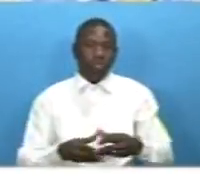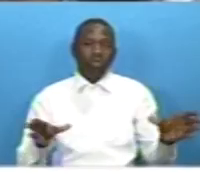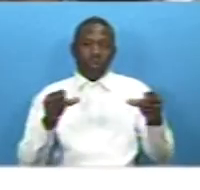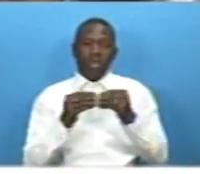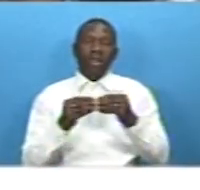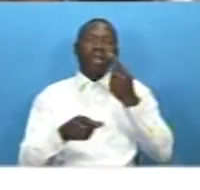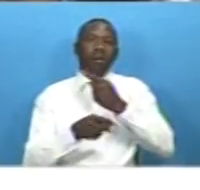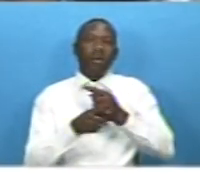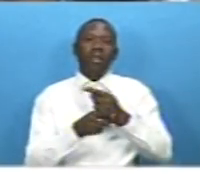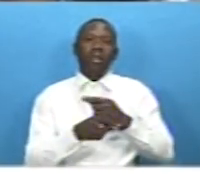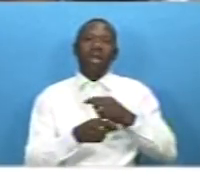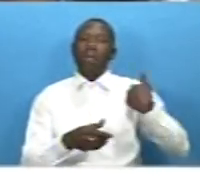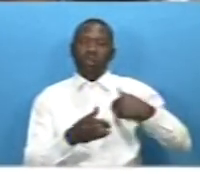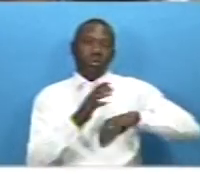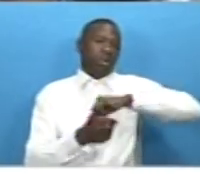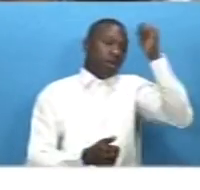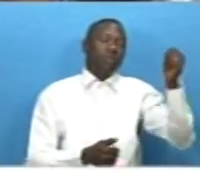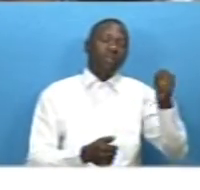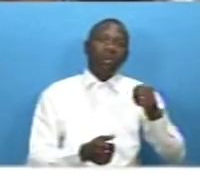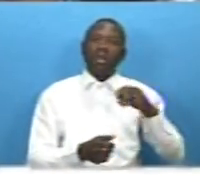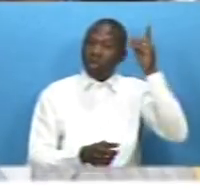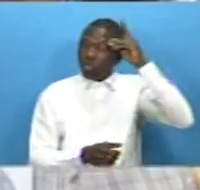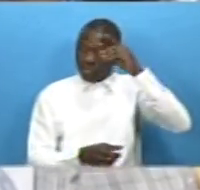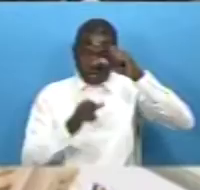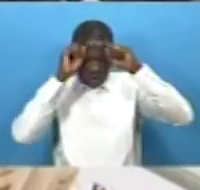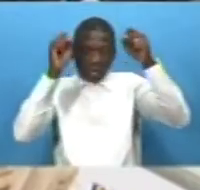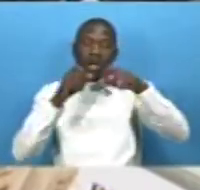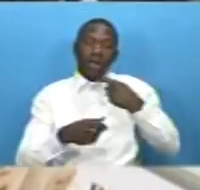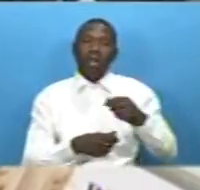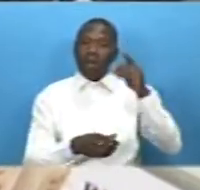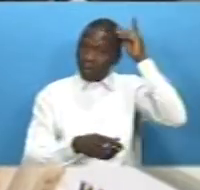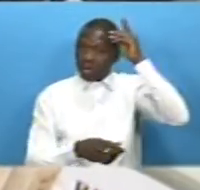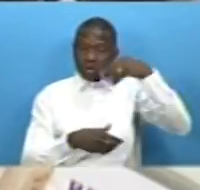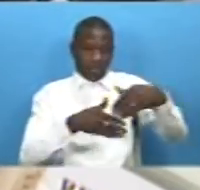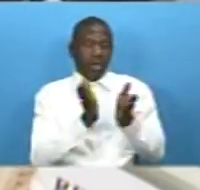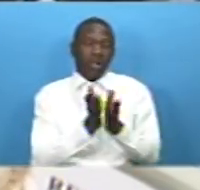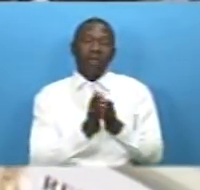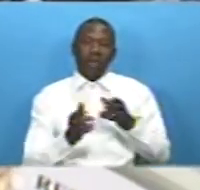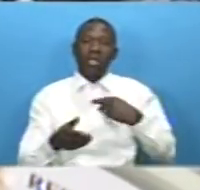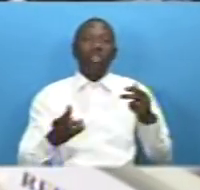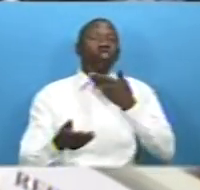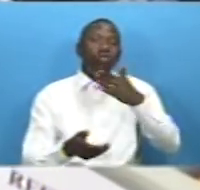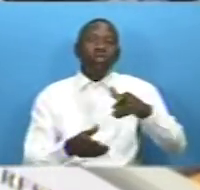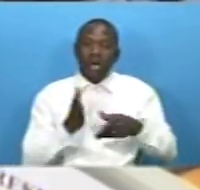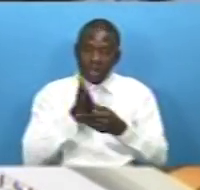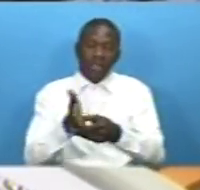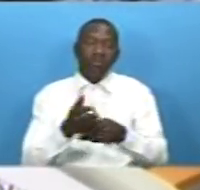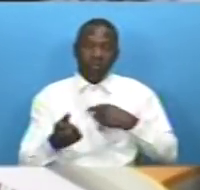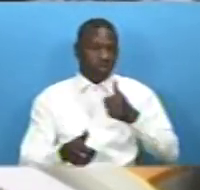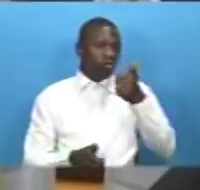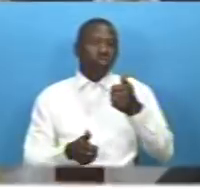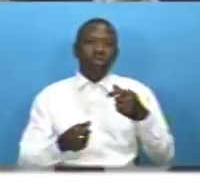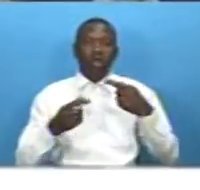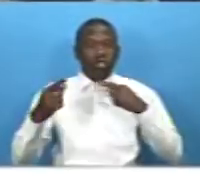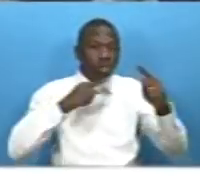parliamentarians religious and youth leaders and experts in various fields for meaningful dialogue and networking participants explore